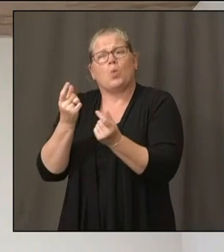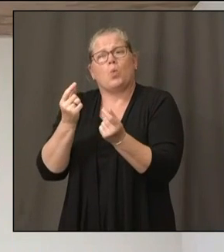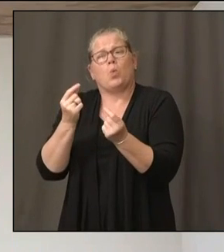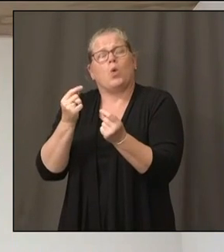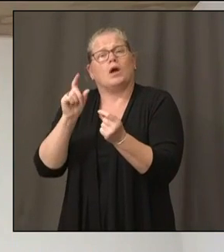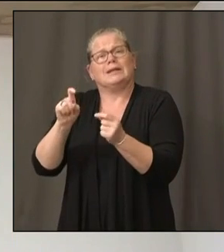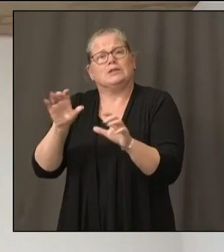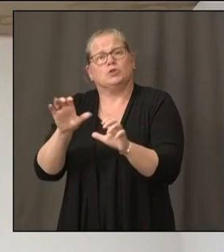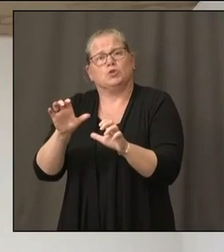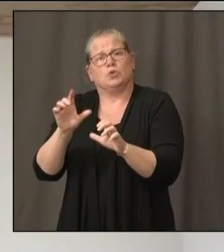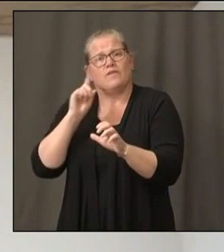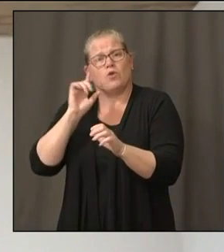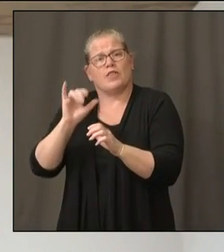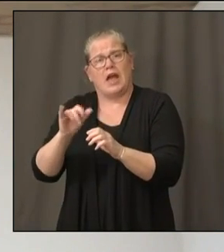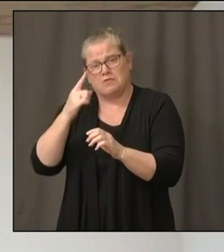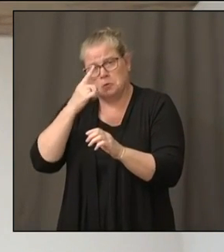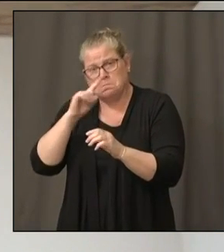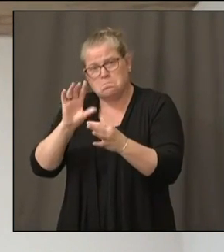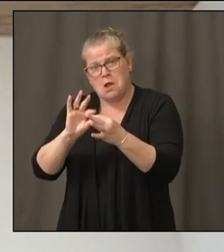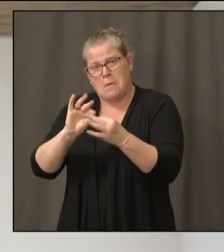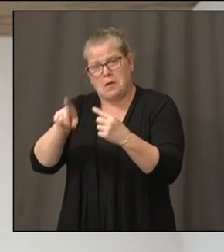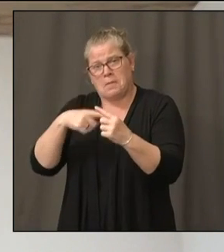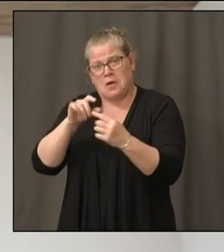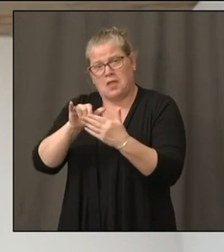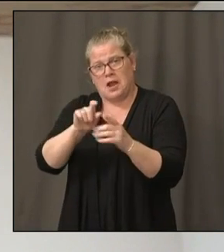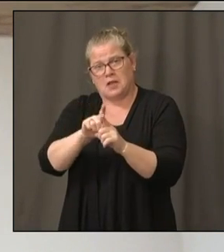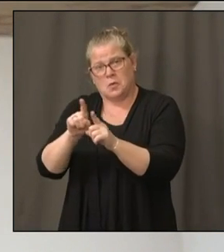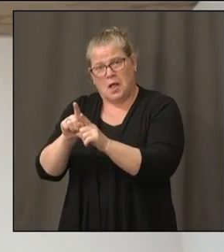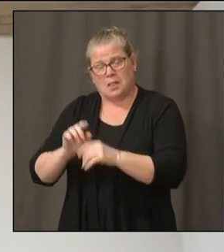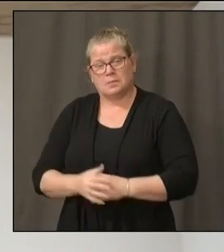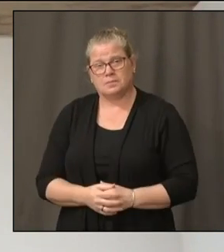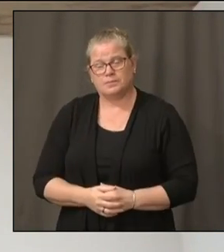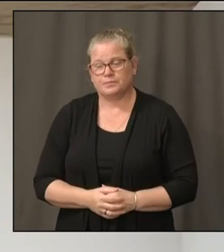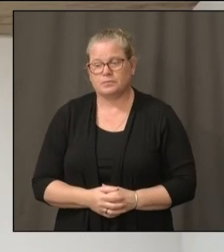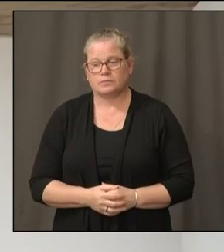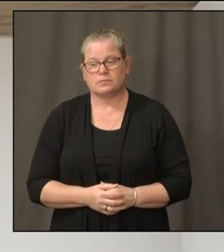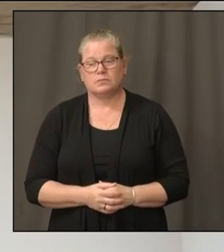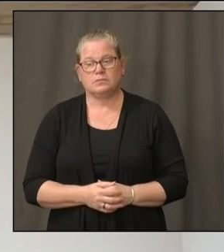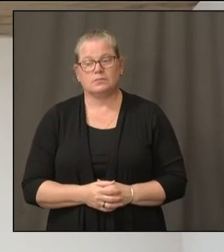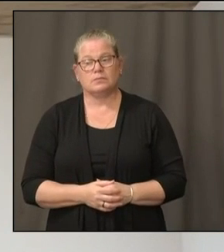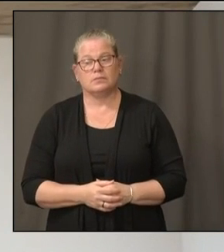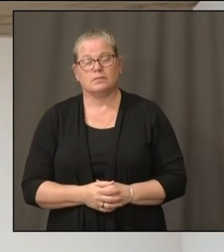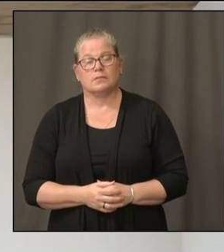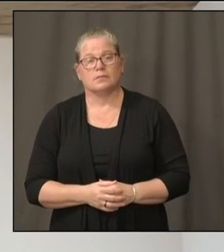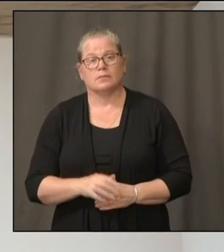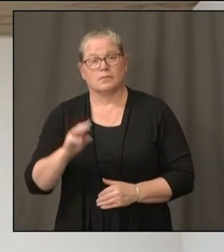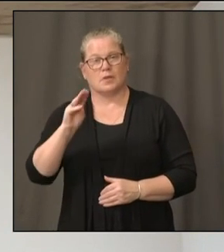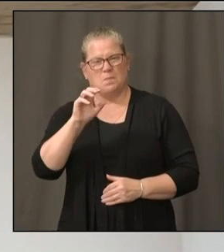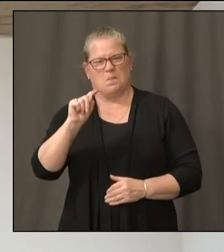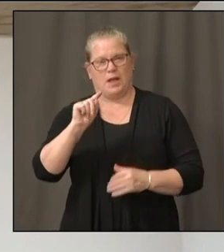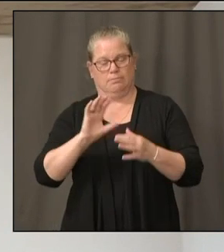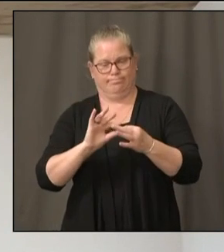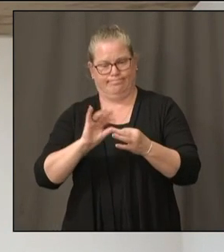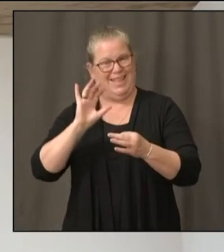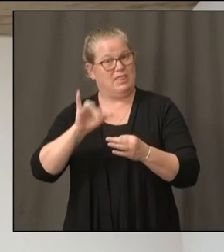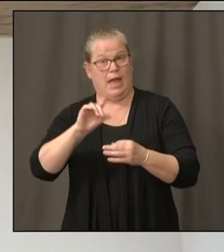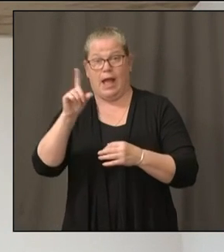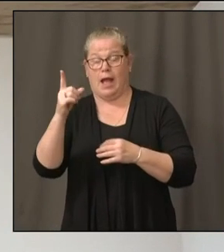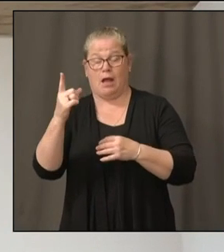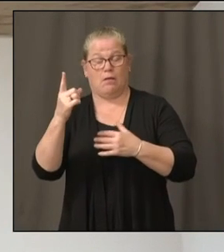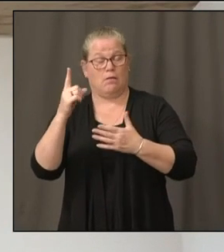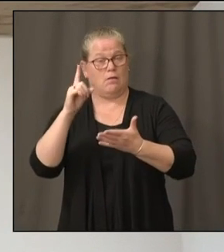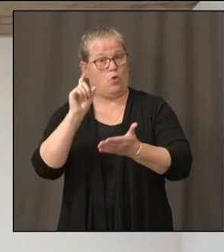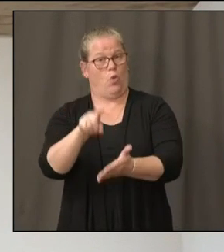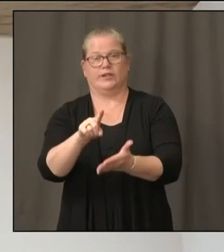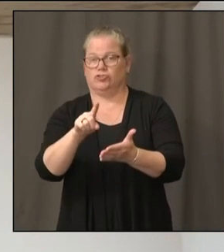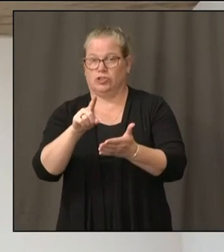Well, I think this is the question that I've watched on the news every night for more than 10 days right now. This is